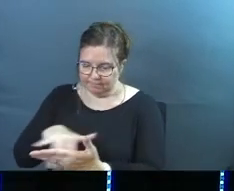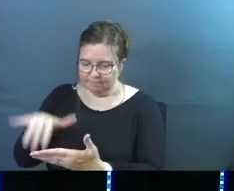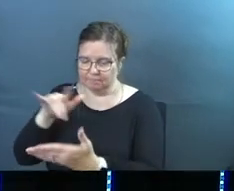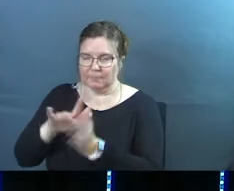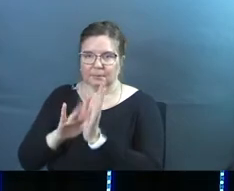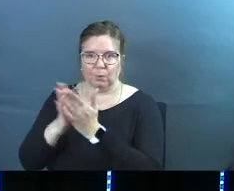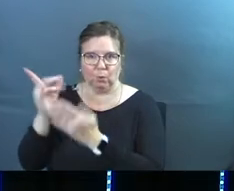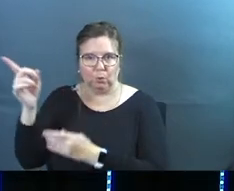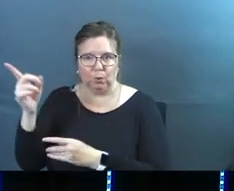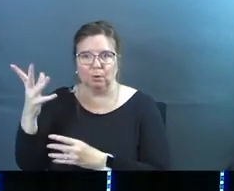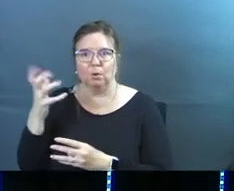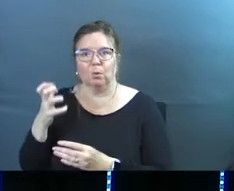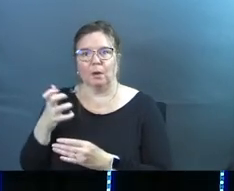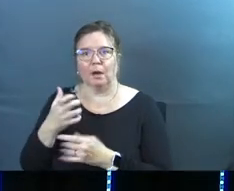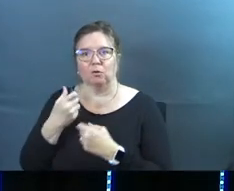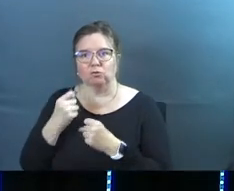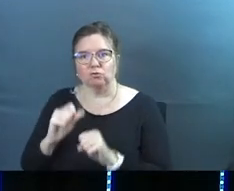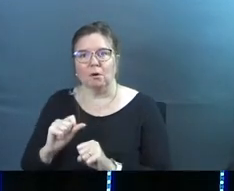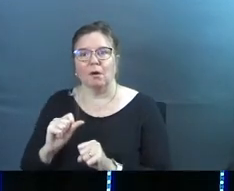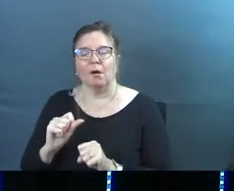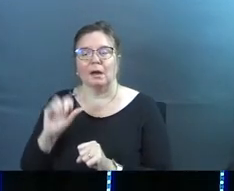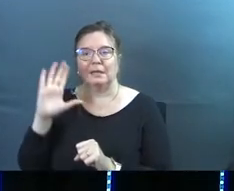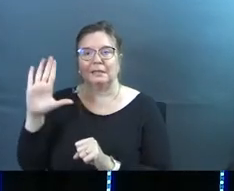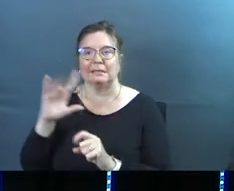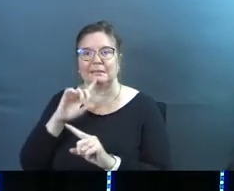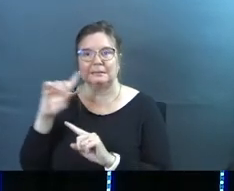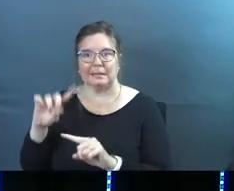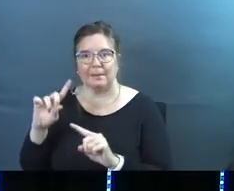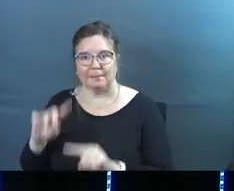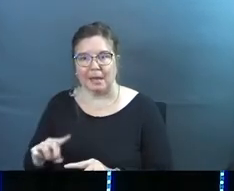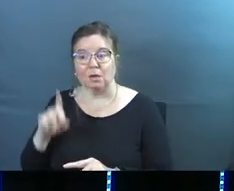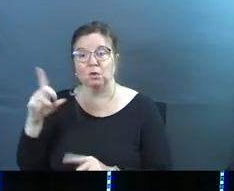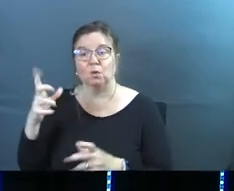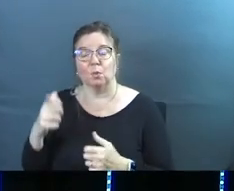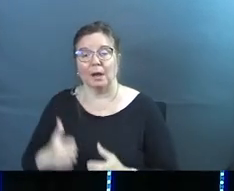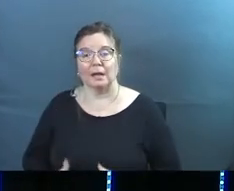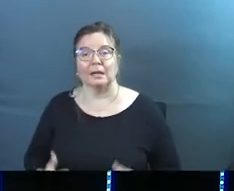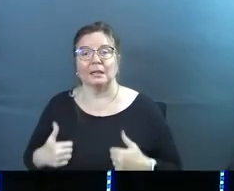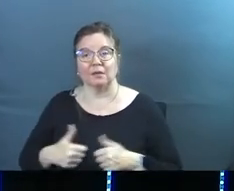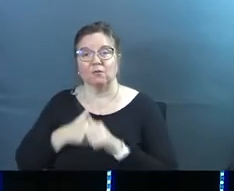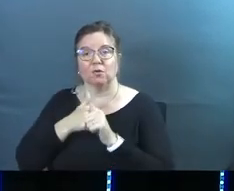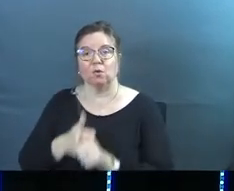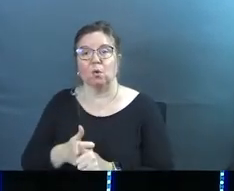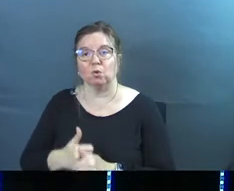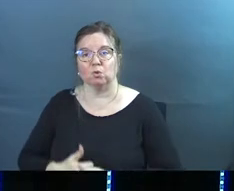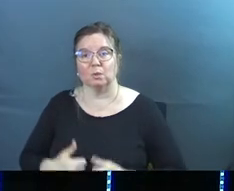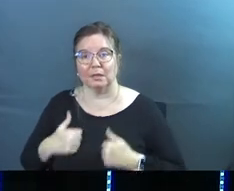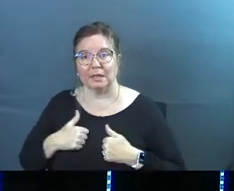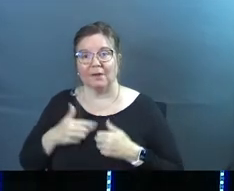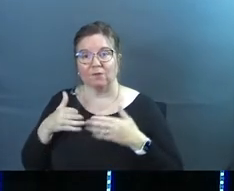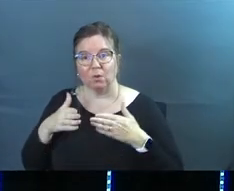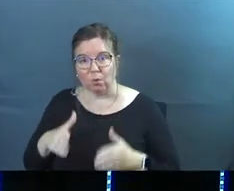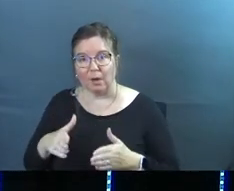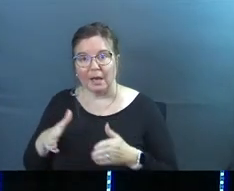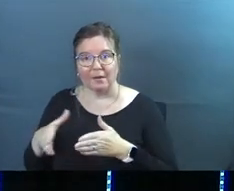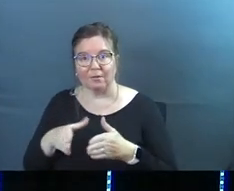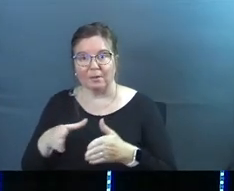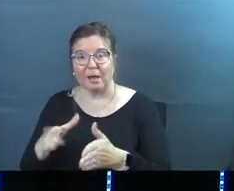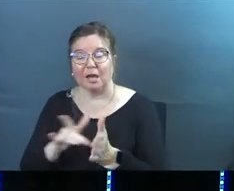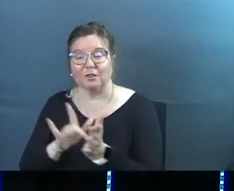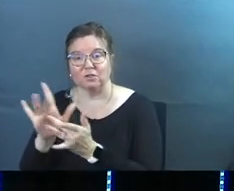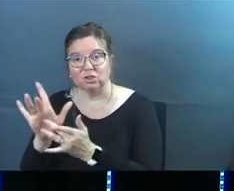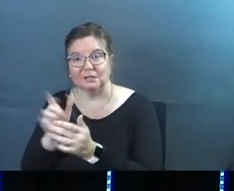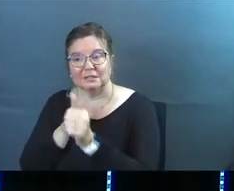and you want to try out his commands and you want to live according to the life and the way and the path of